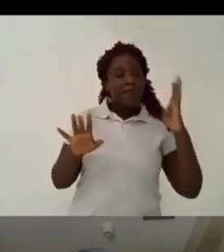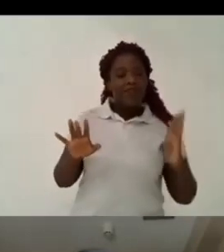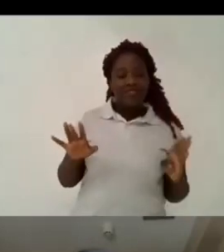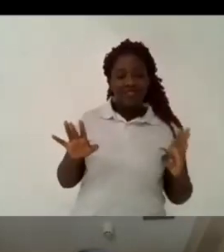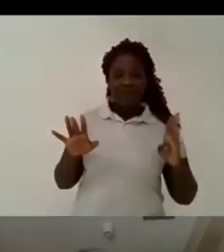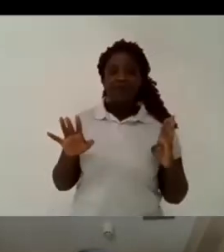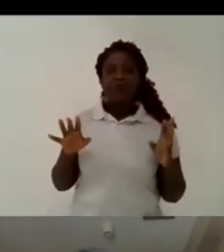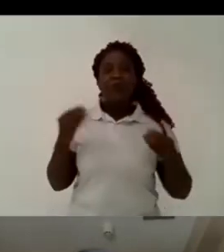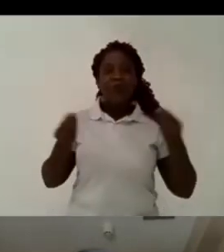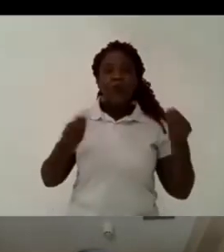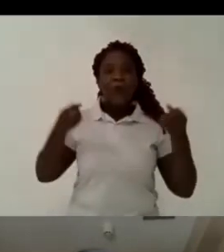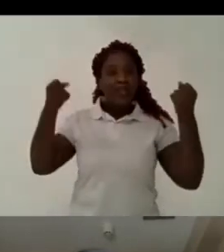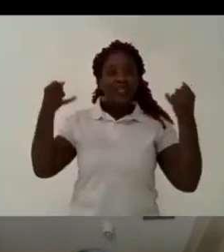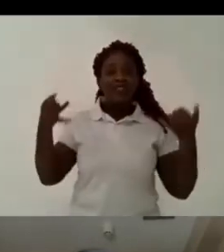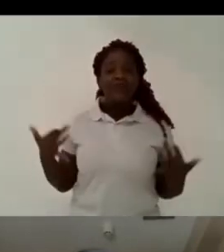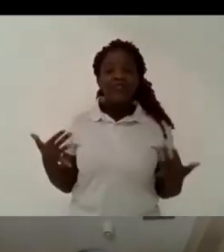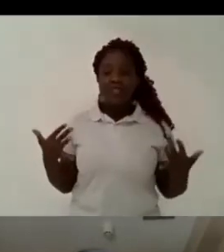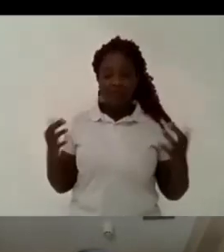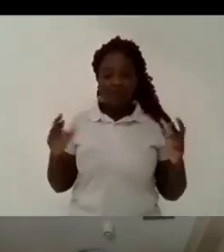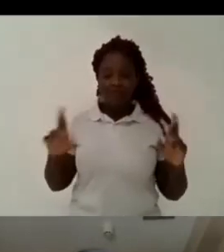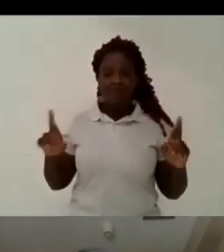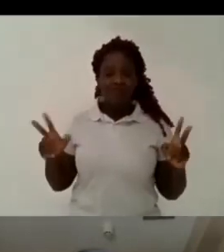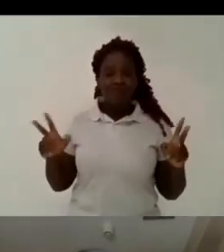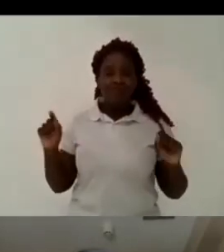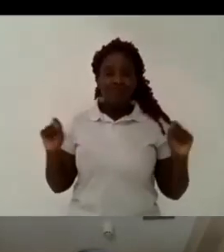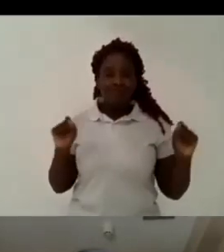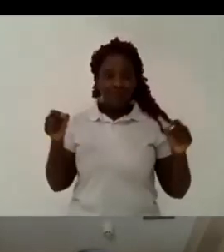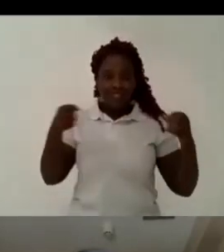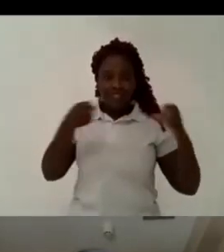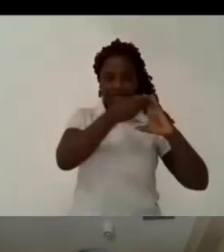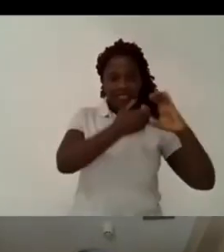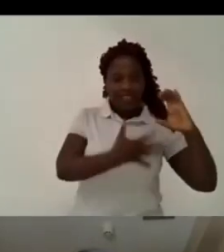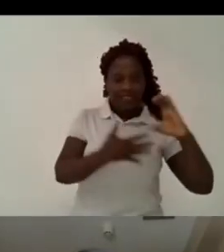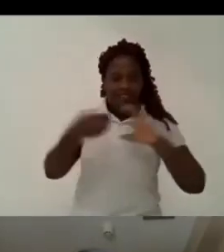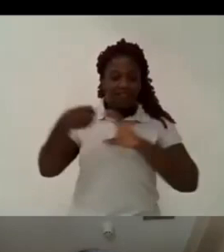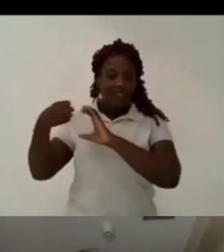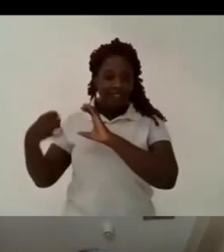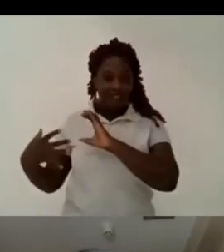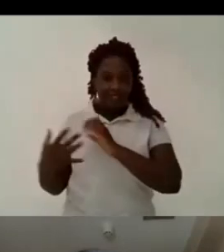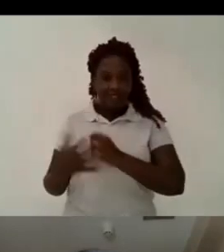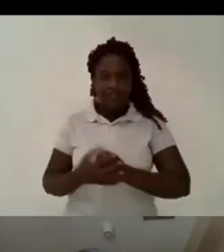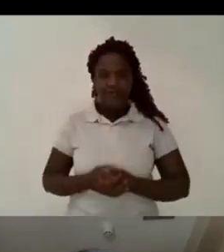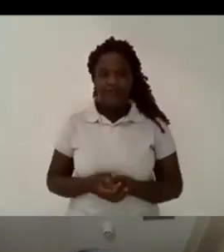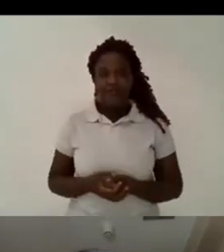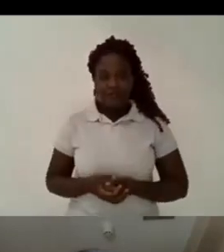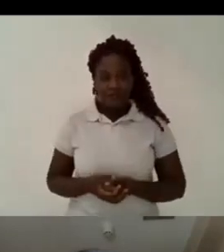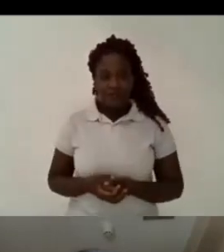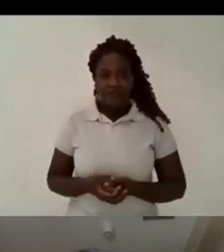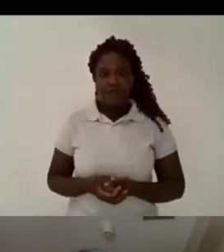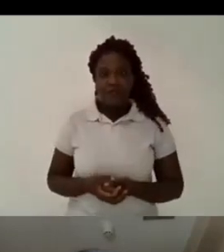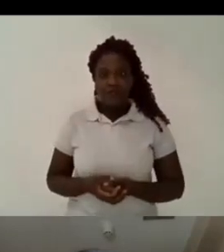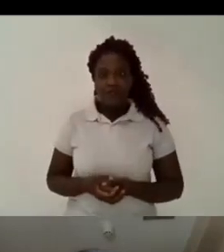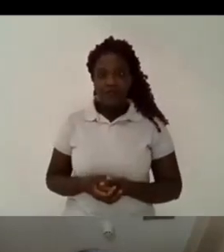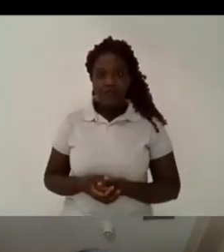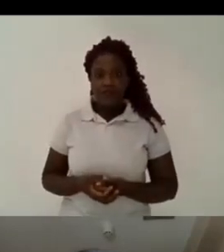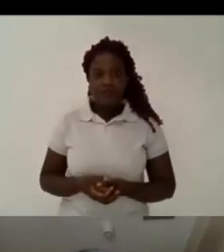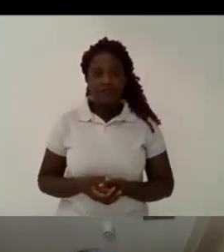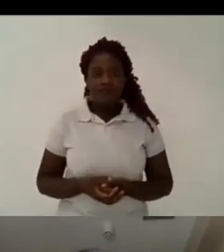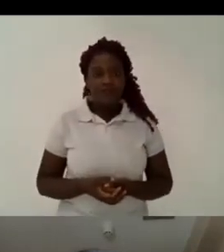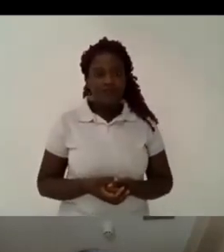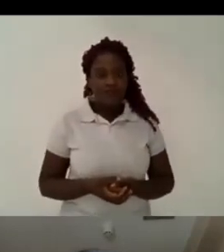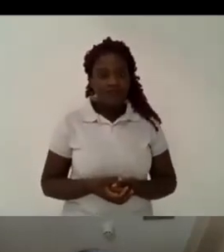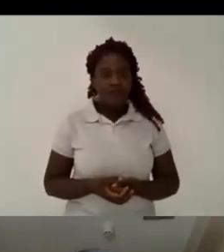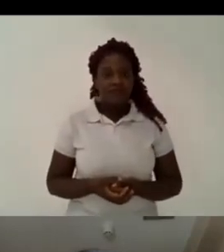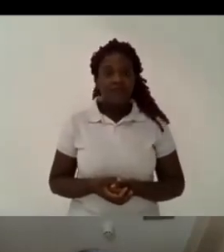academic in europe in the uk so what is the difference between the brazilian student movement